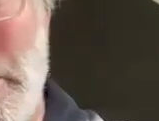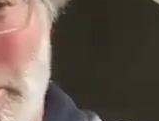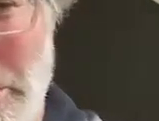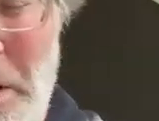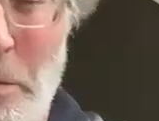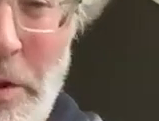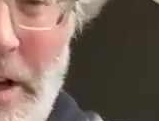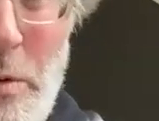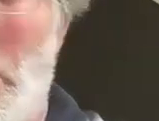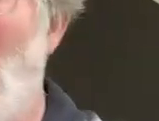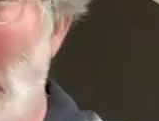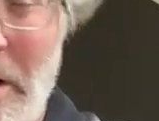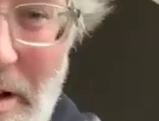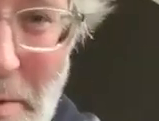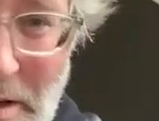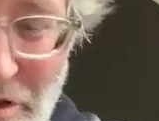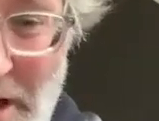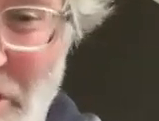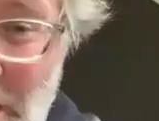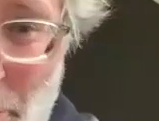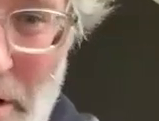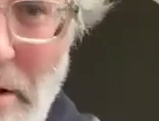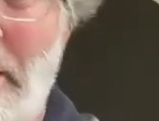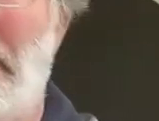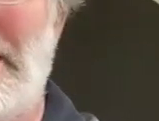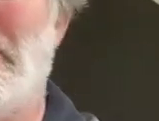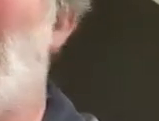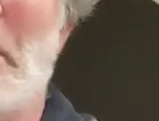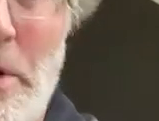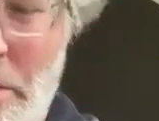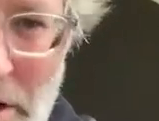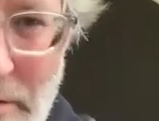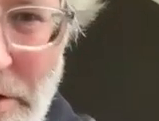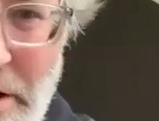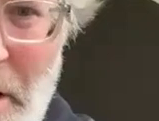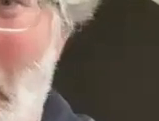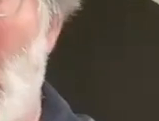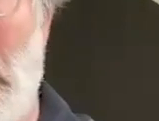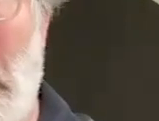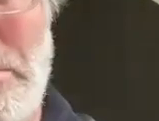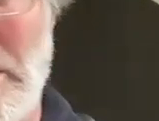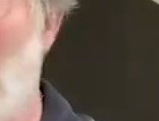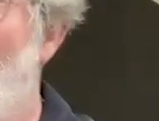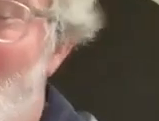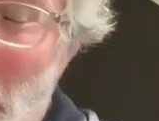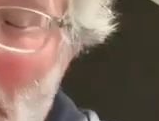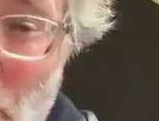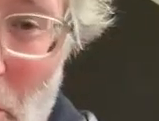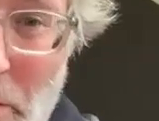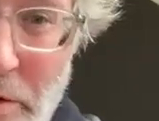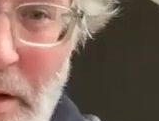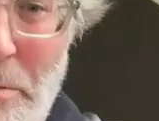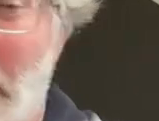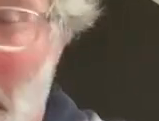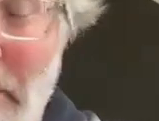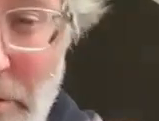as we might want to encourage people to think we all live in a climate change era it is incumbent upon all of us to think about what are our responsibilities and what are our